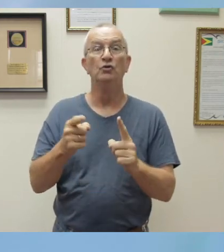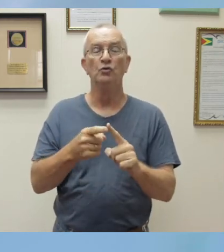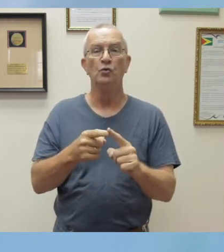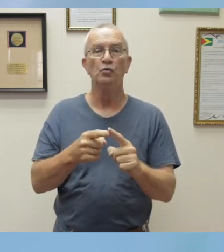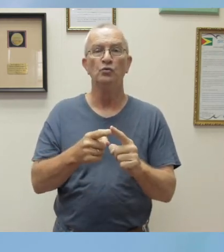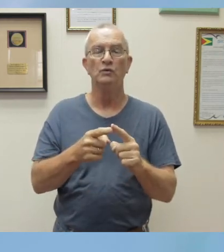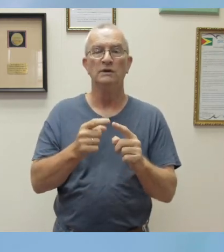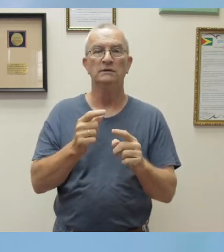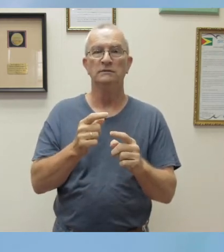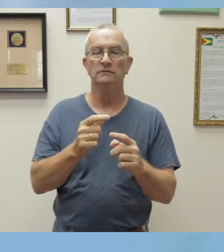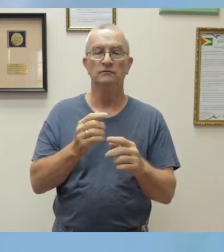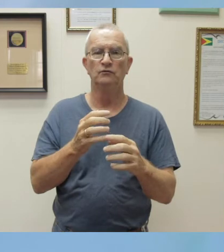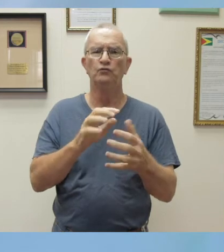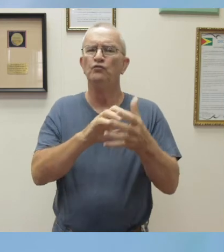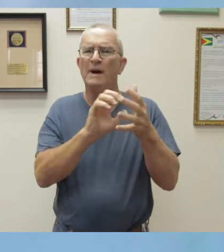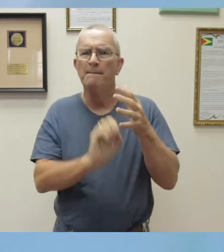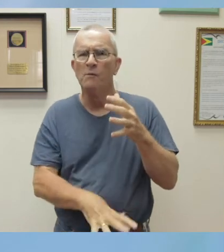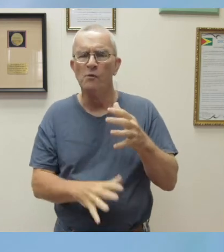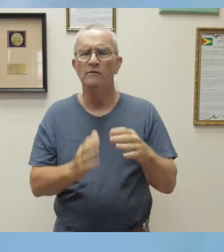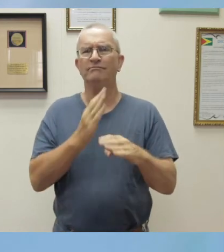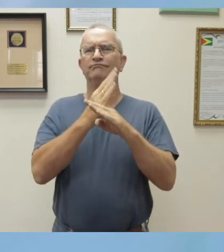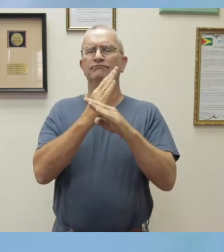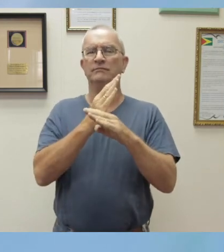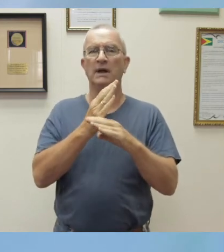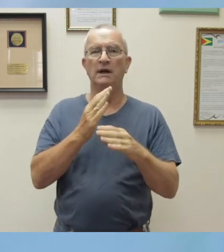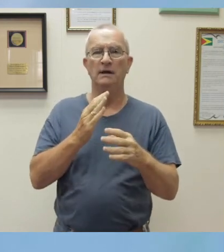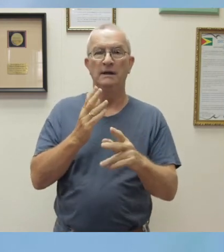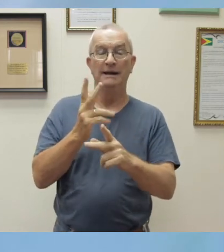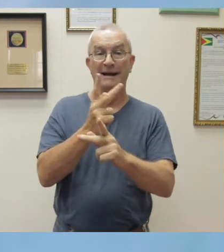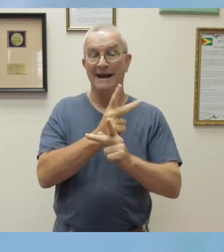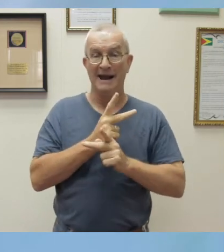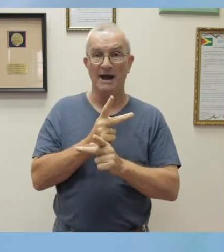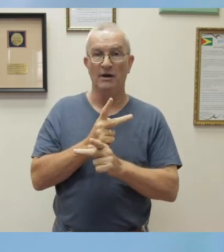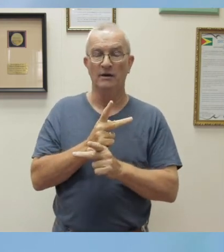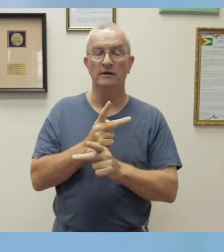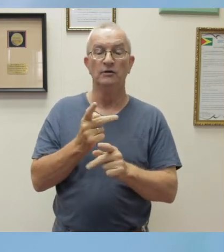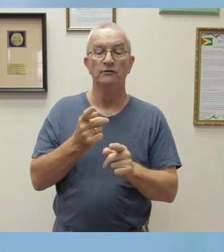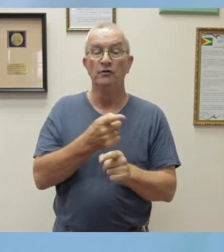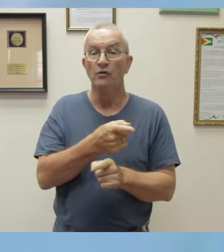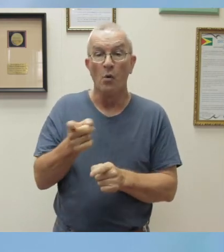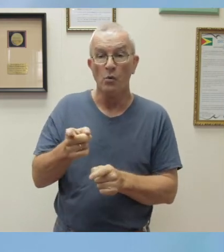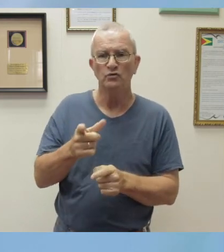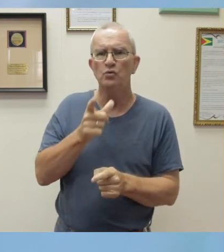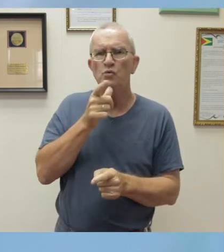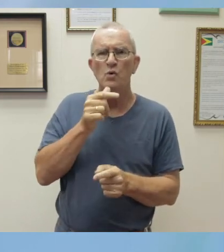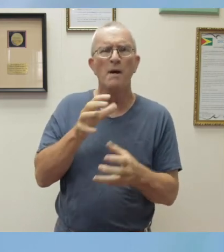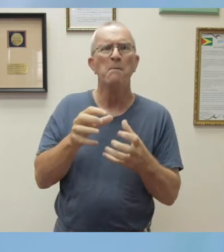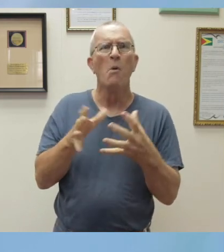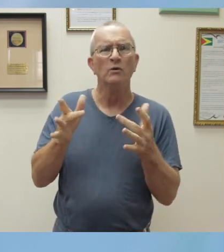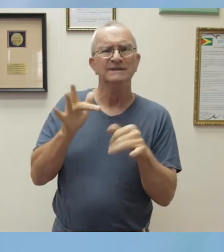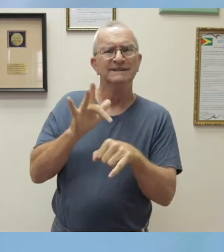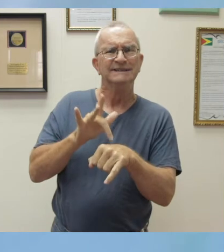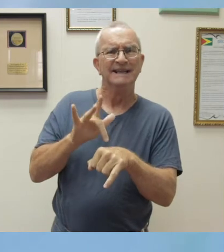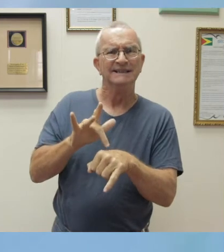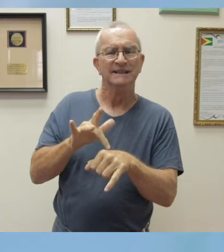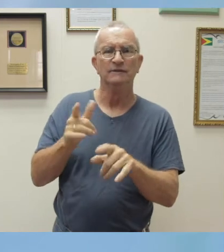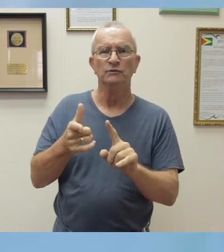for the most vulnerable in our society. I'm talking about the elderly,